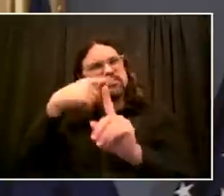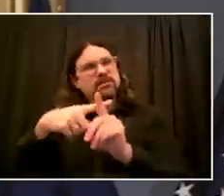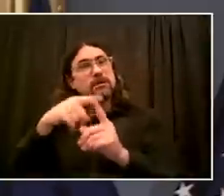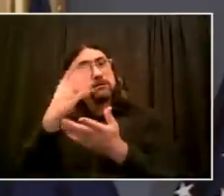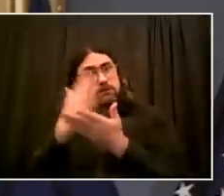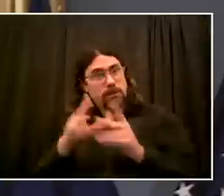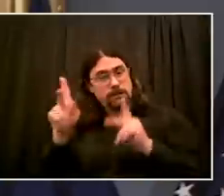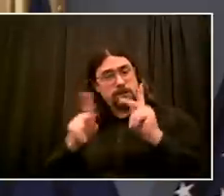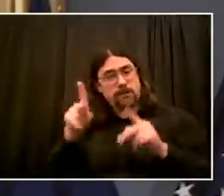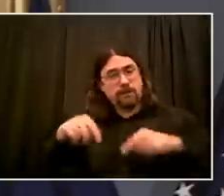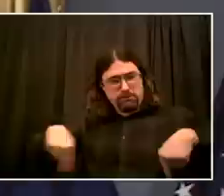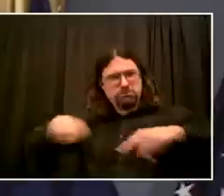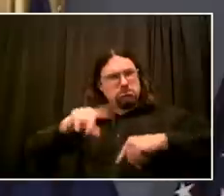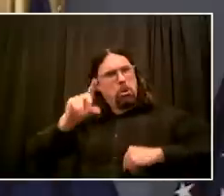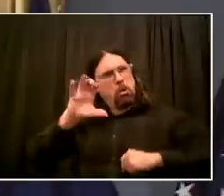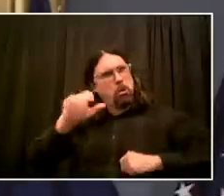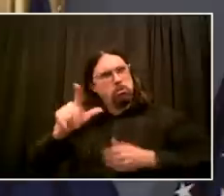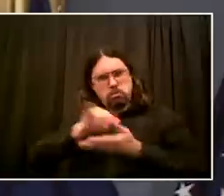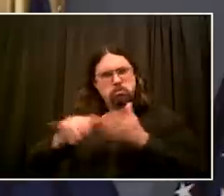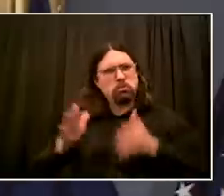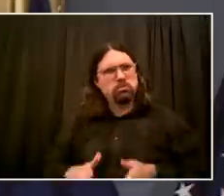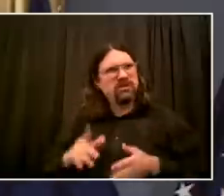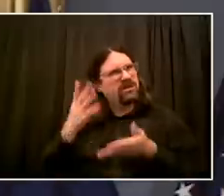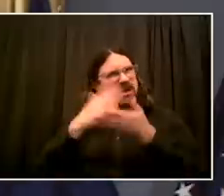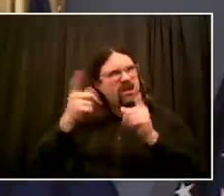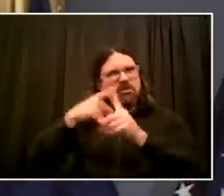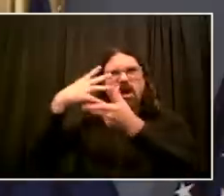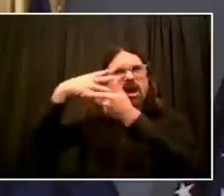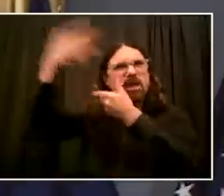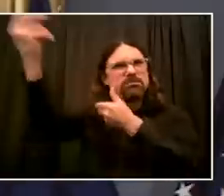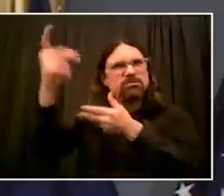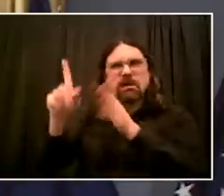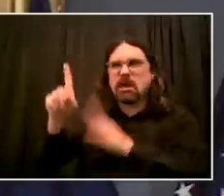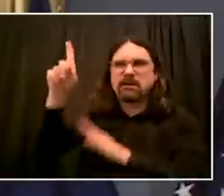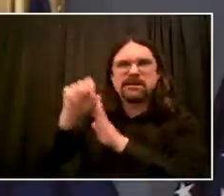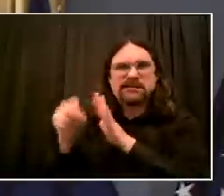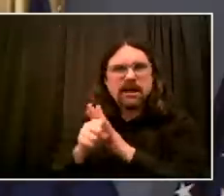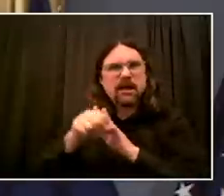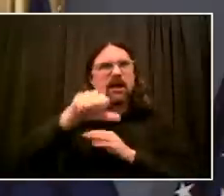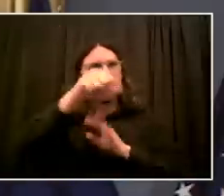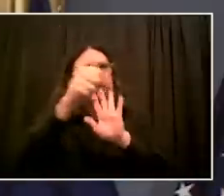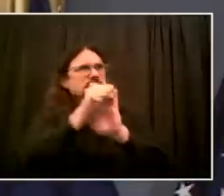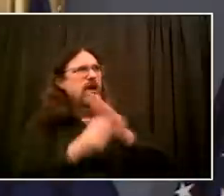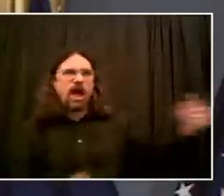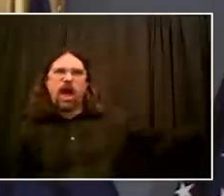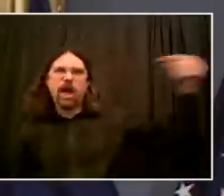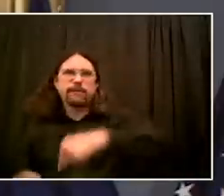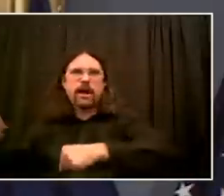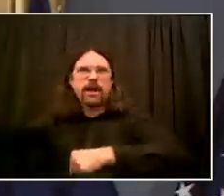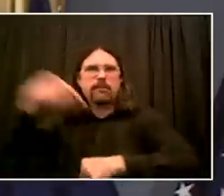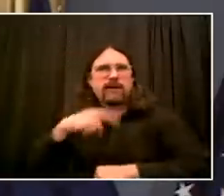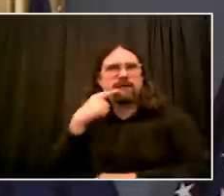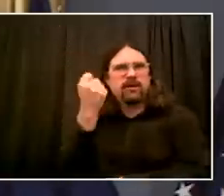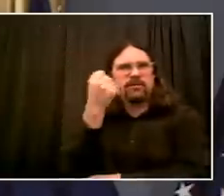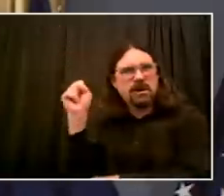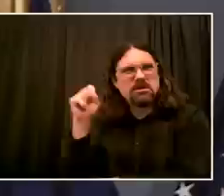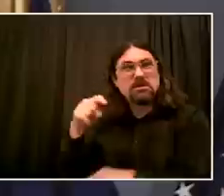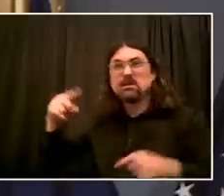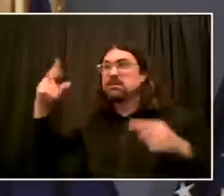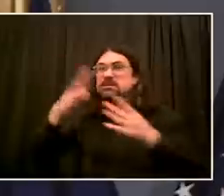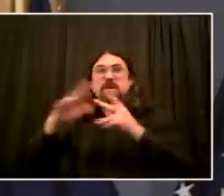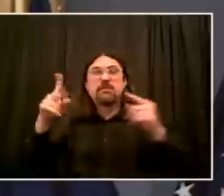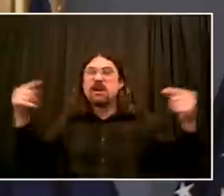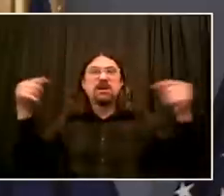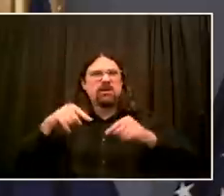agenda of violence. And it does not conform with the history of this city in which we have always honored nonviolent protests. This is a city,